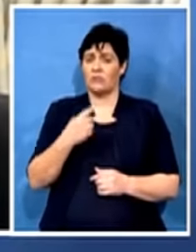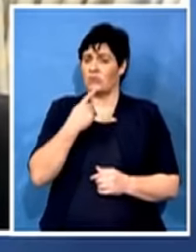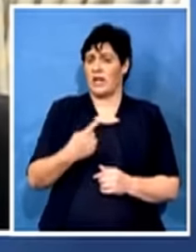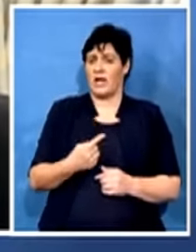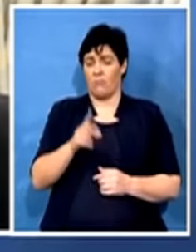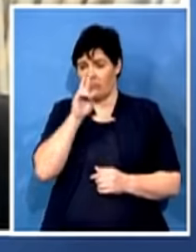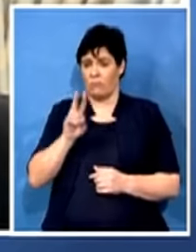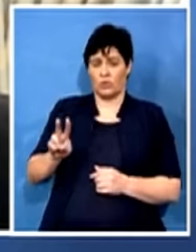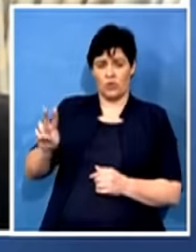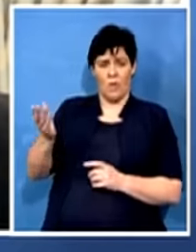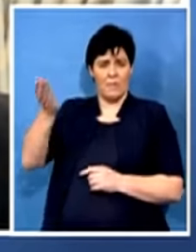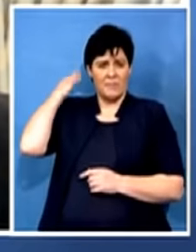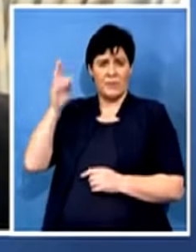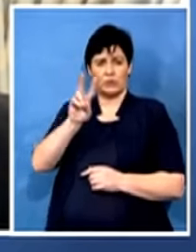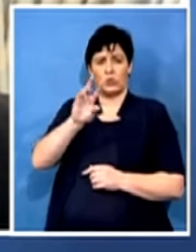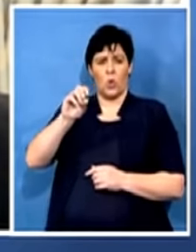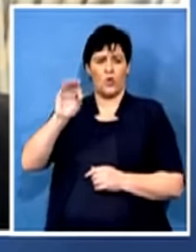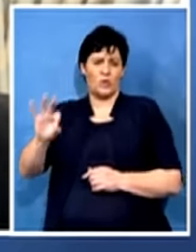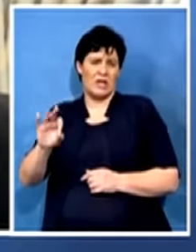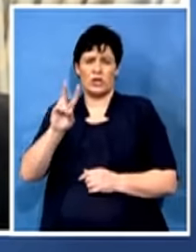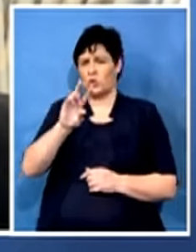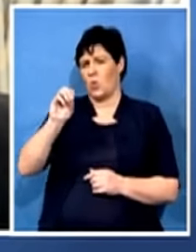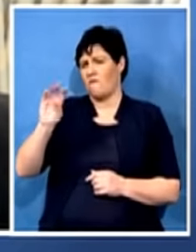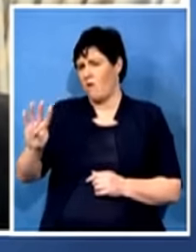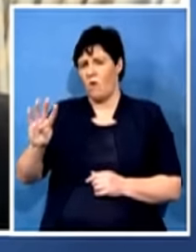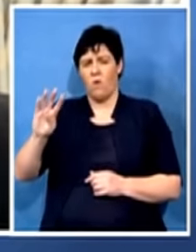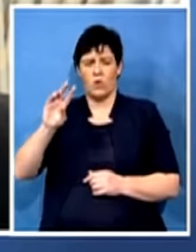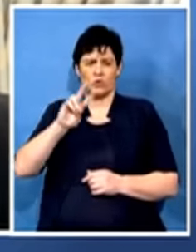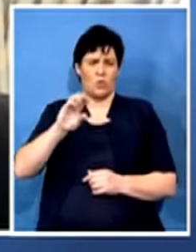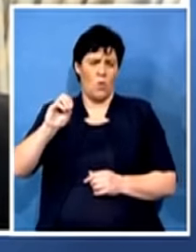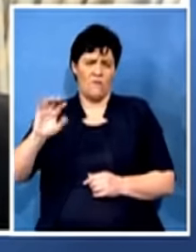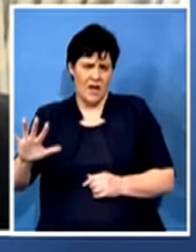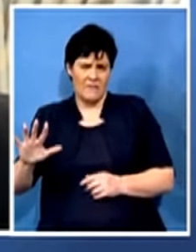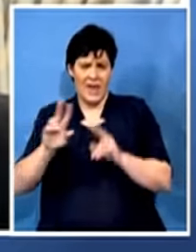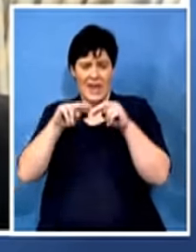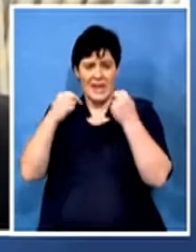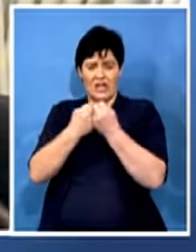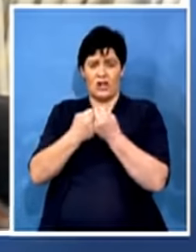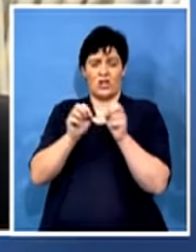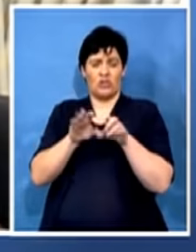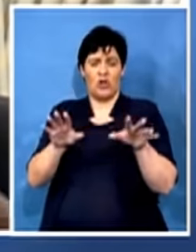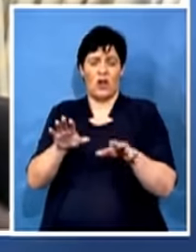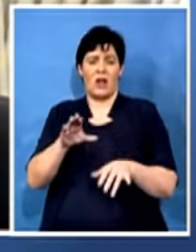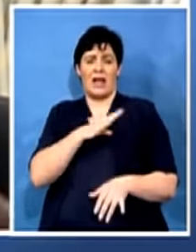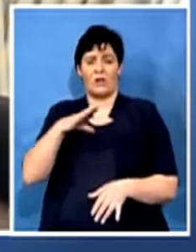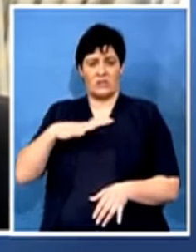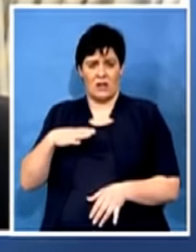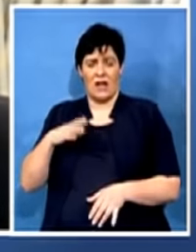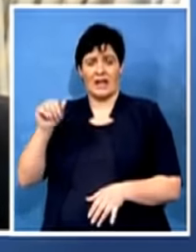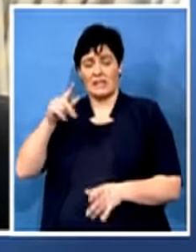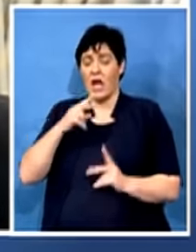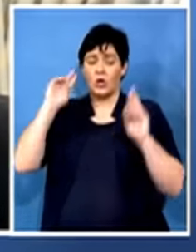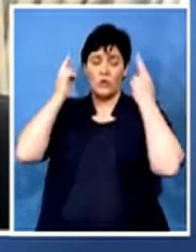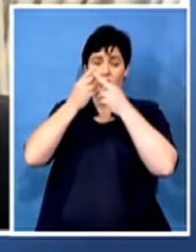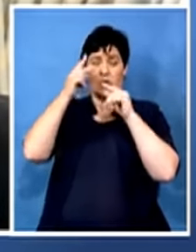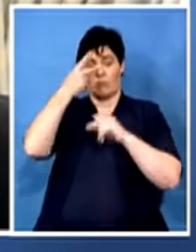2004, 2005 at the National General Council of the ANC in the University of Pretoria, where the ground was fertile, if one